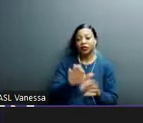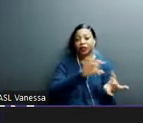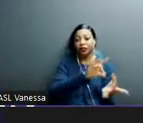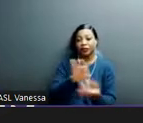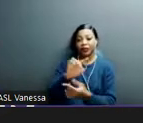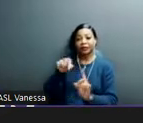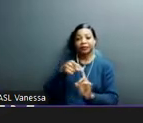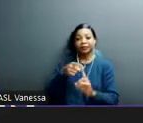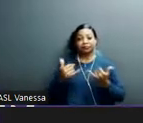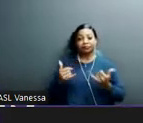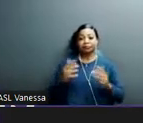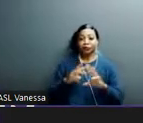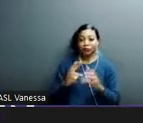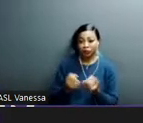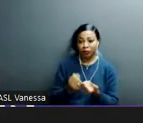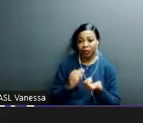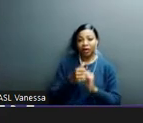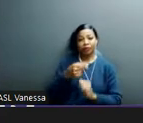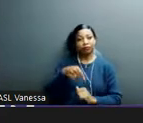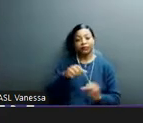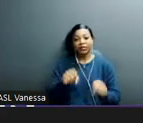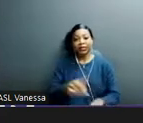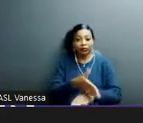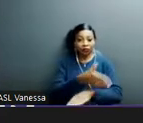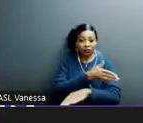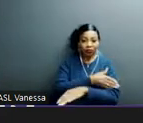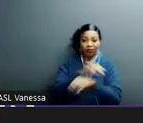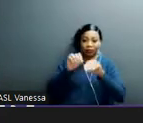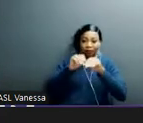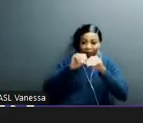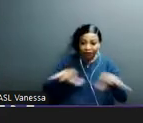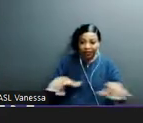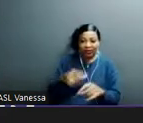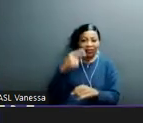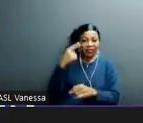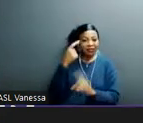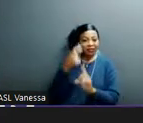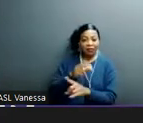session and what we can do better for next time. Uh, you'll be receiving this from, I believe, Rand.